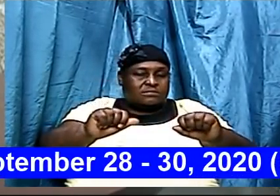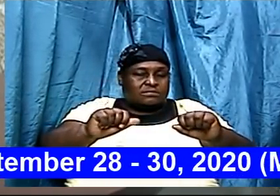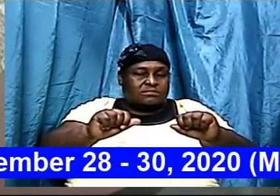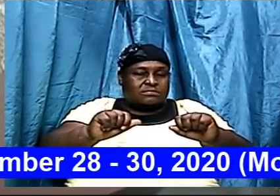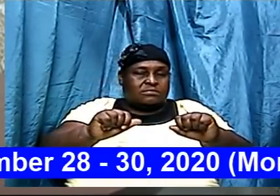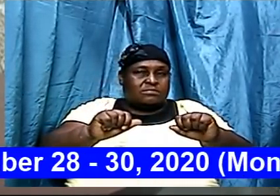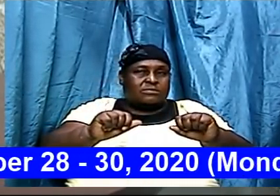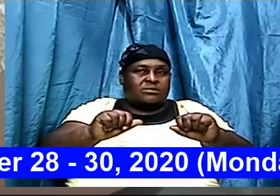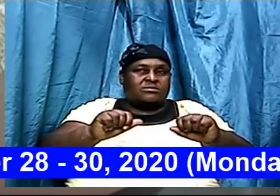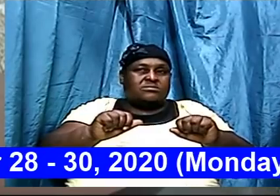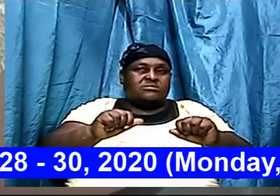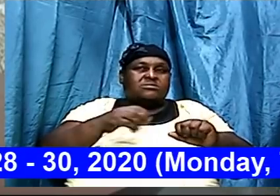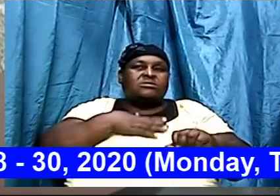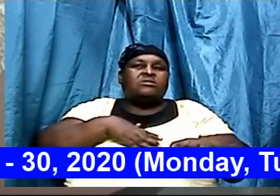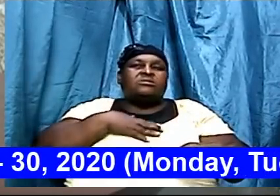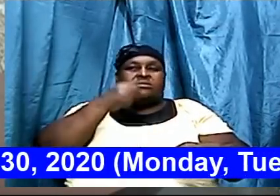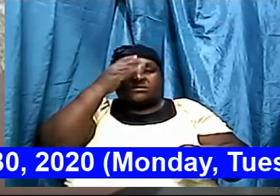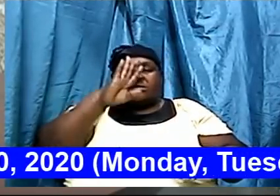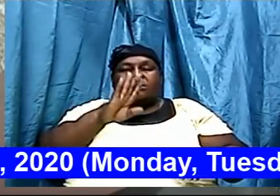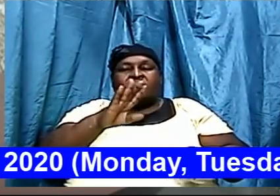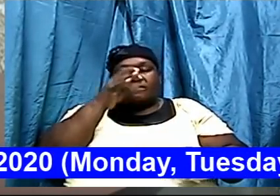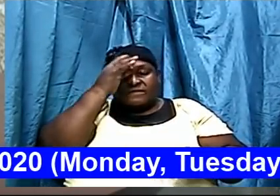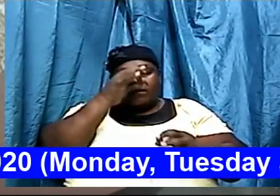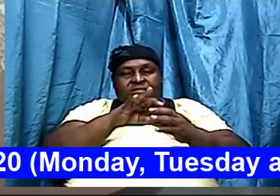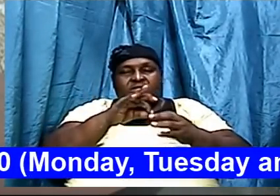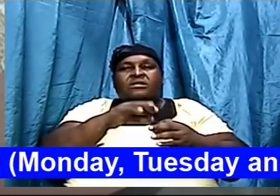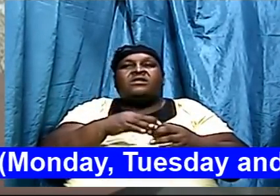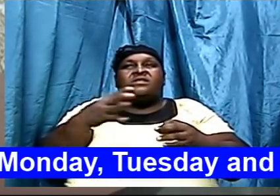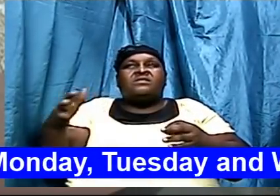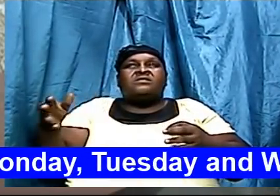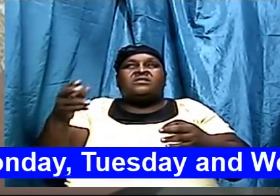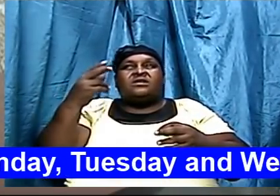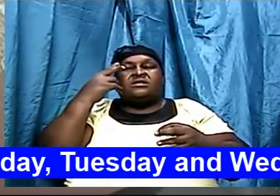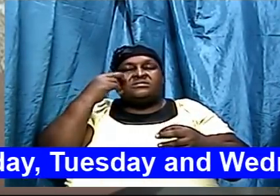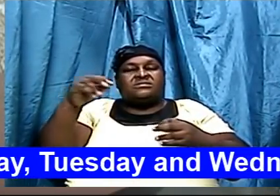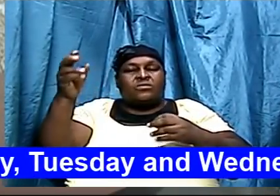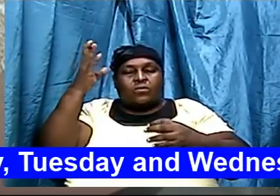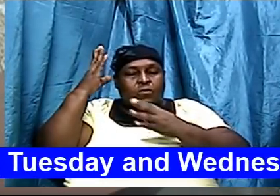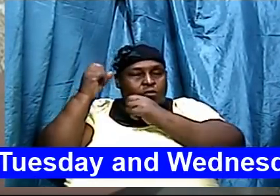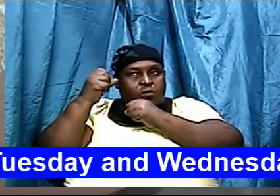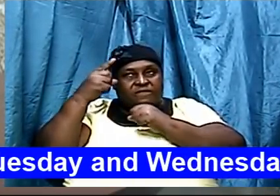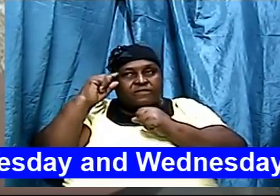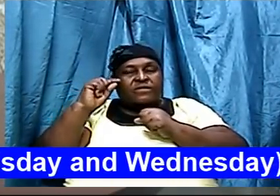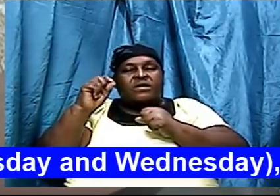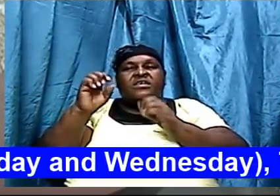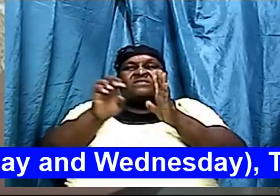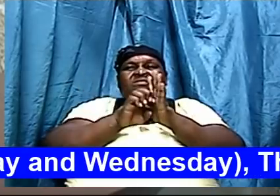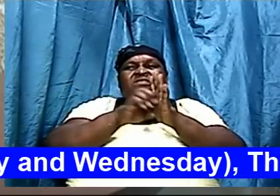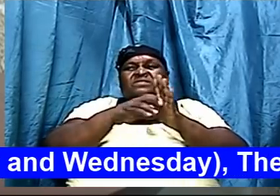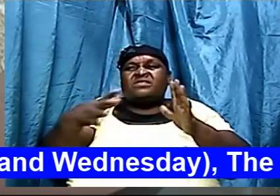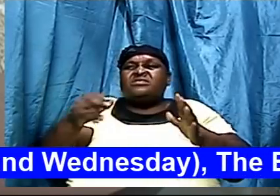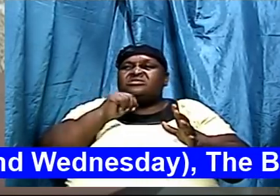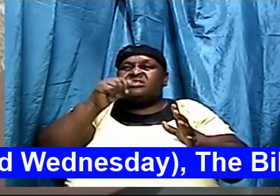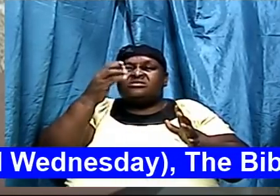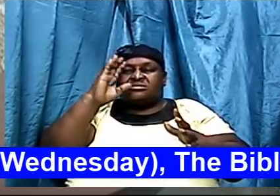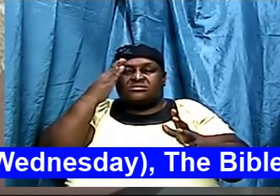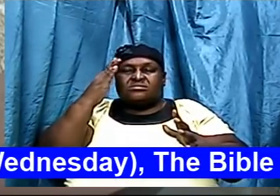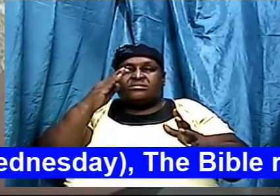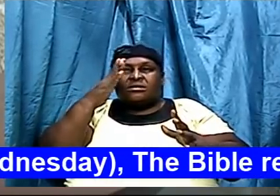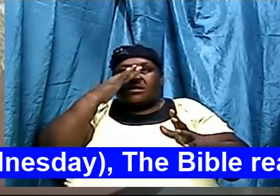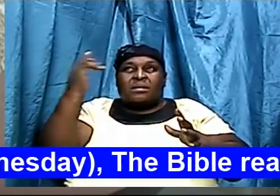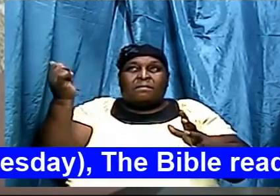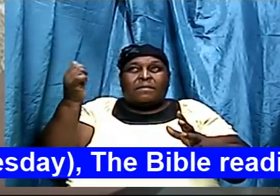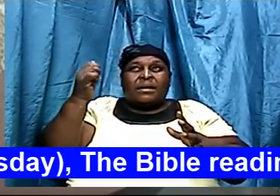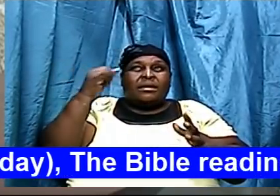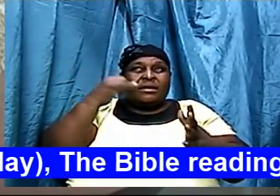God faith is the substance of things hoped for the evidence of things not seen for it the